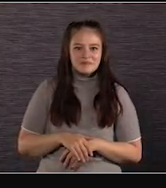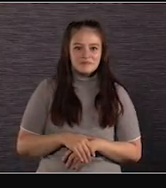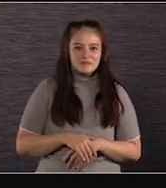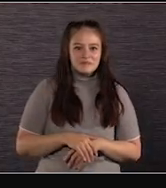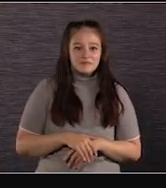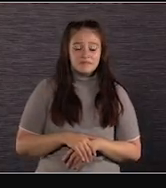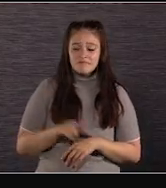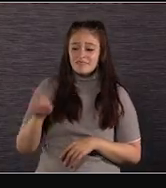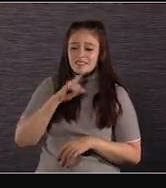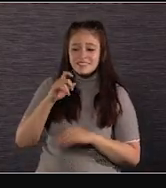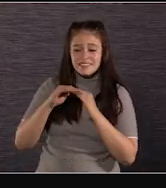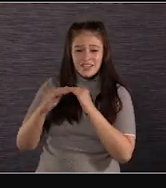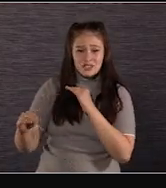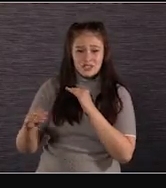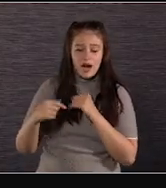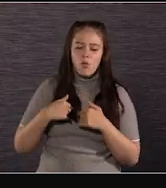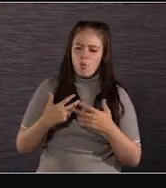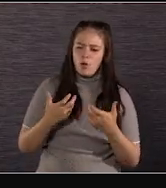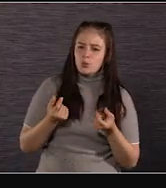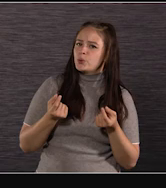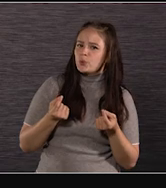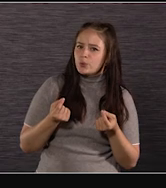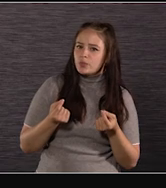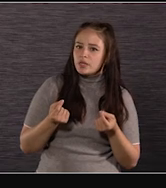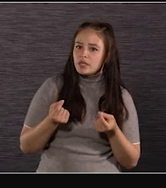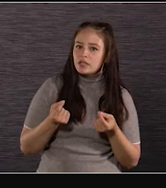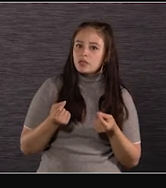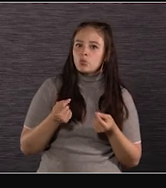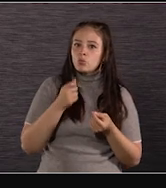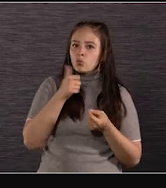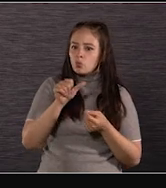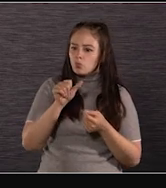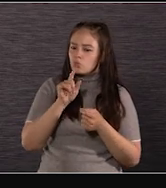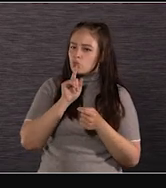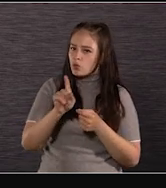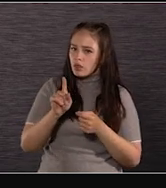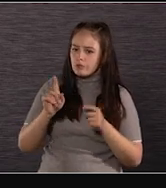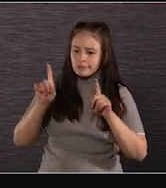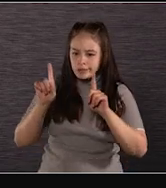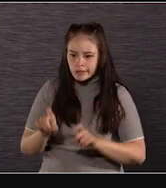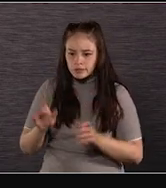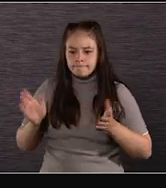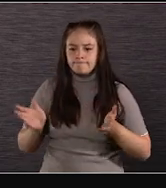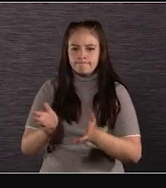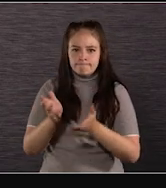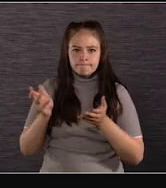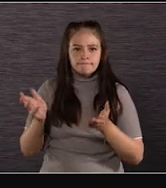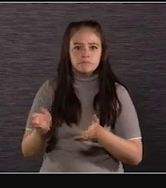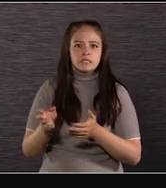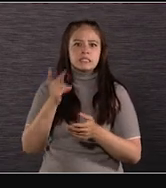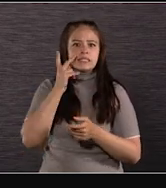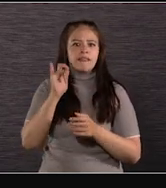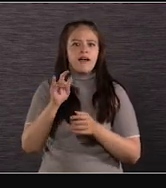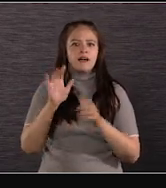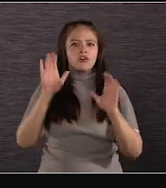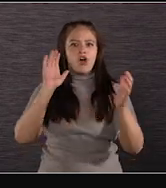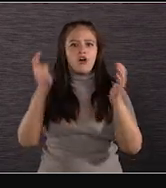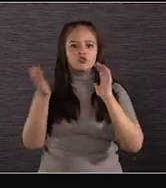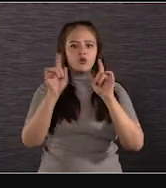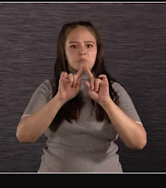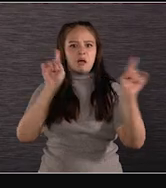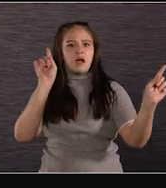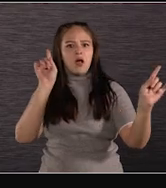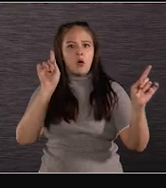Out here in the desert, what I really wanted to do was to put it to the test in terms of really strong contrast with no